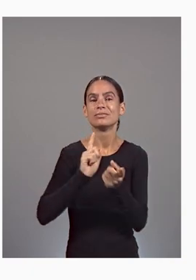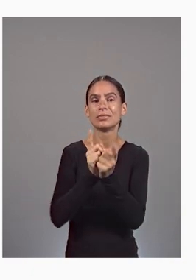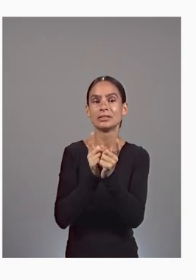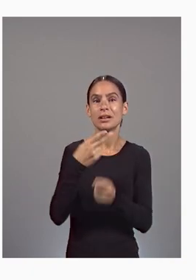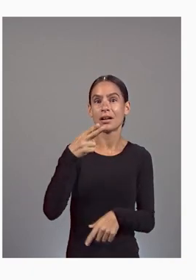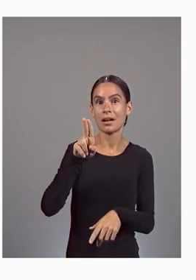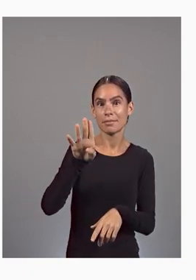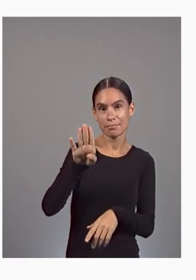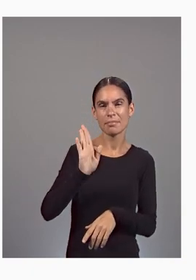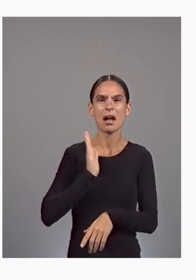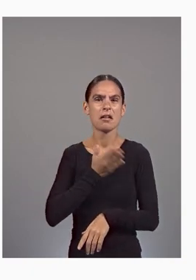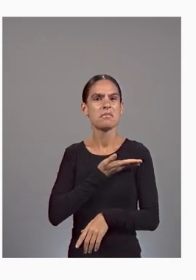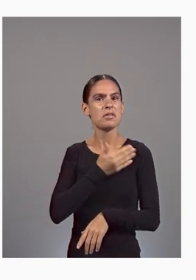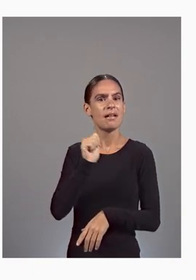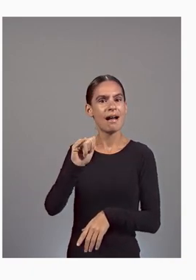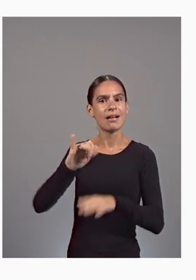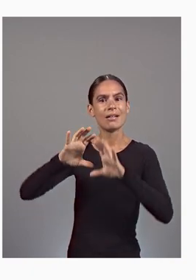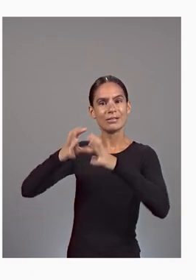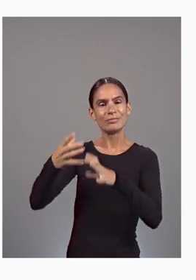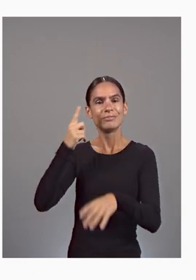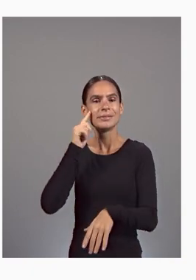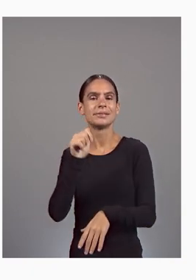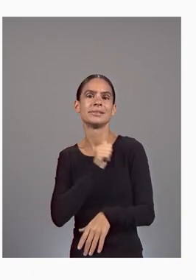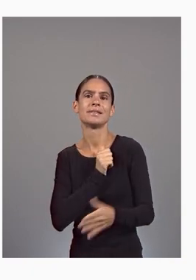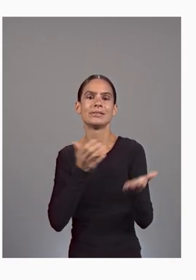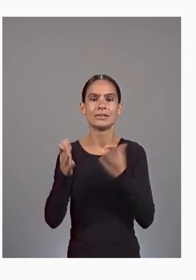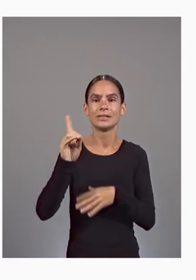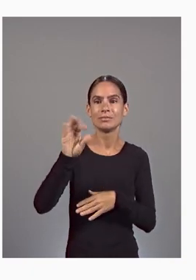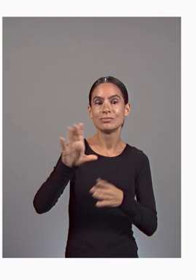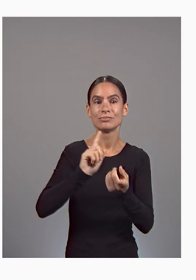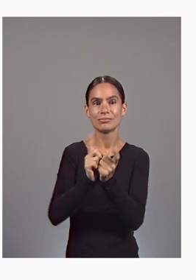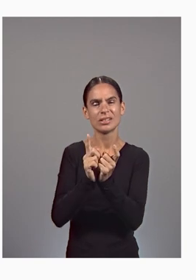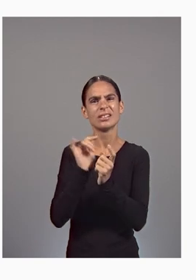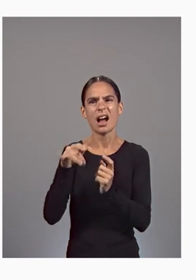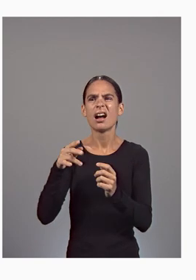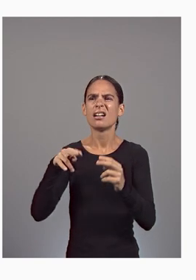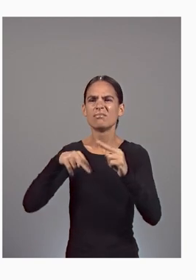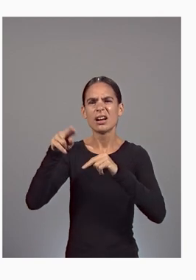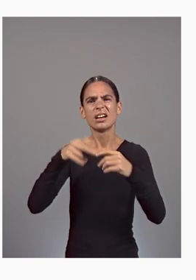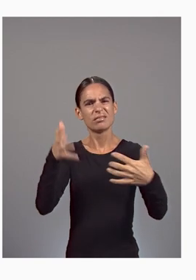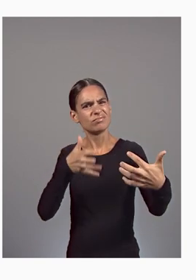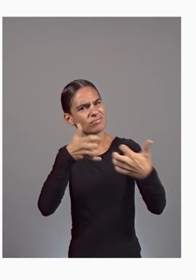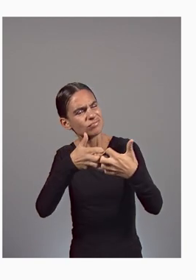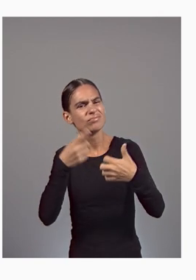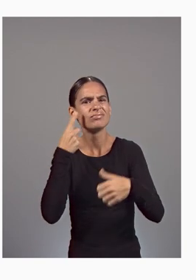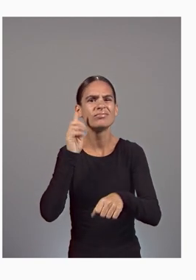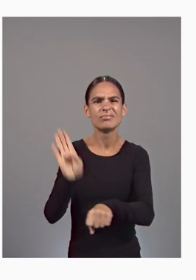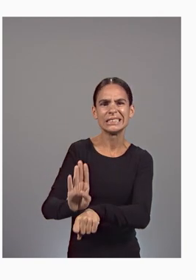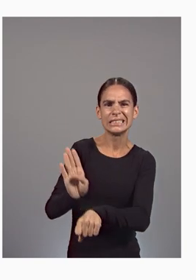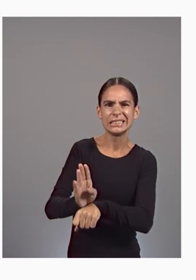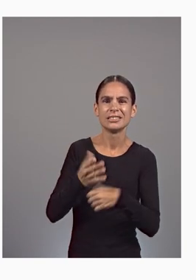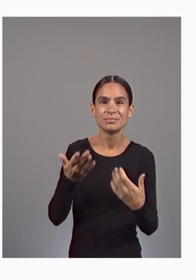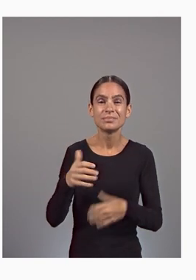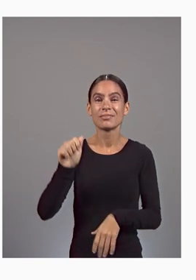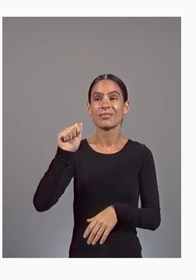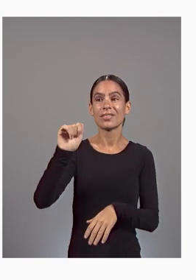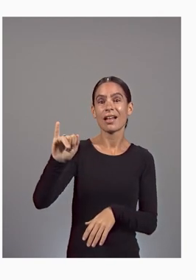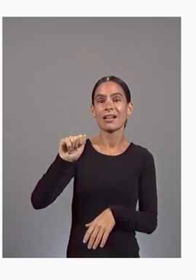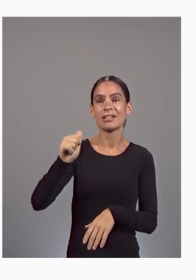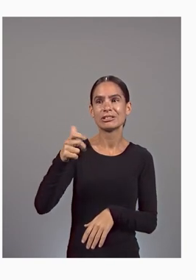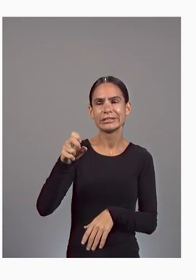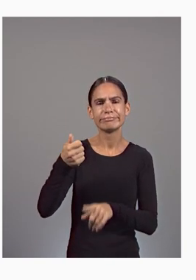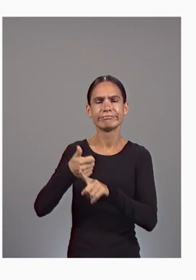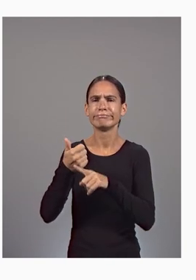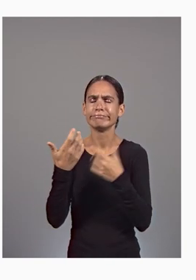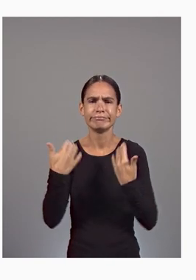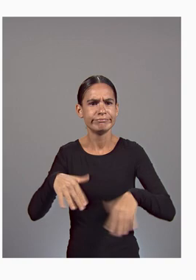document translation that's built for enterprises. AI agents are out-of-box solutions that let everyday people